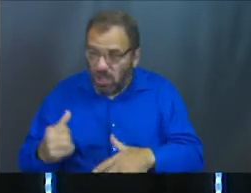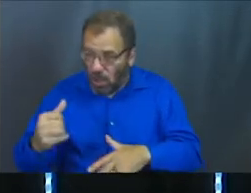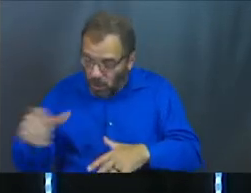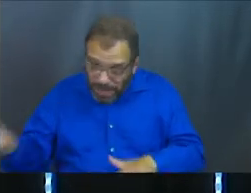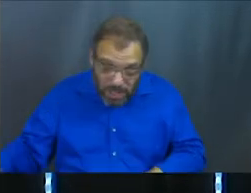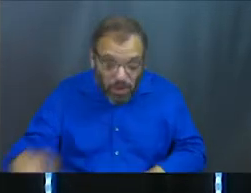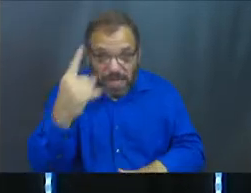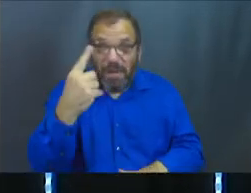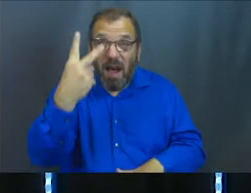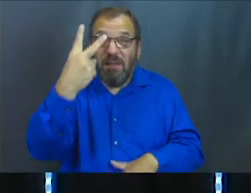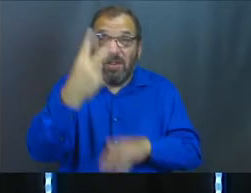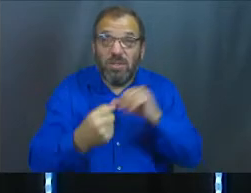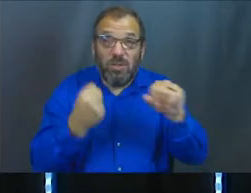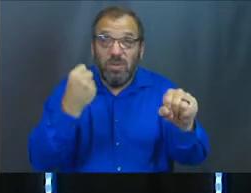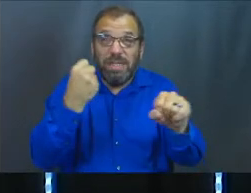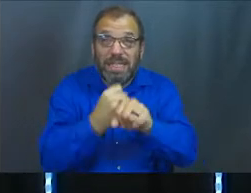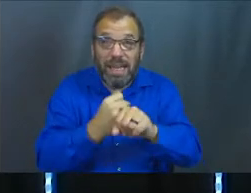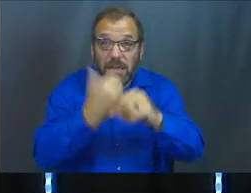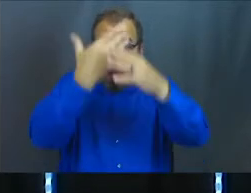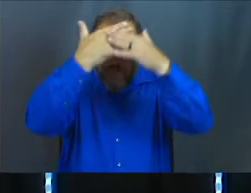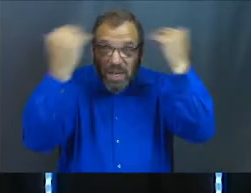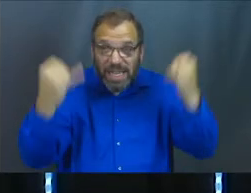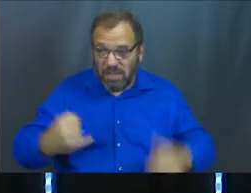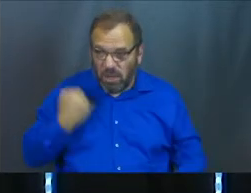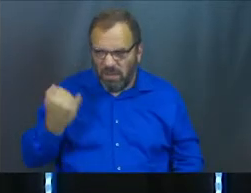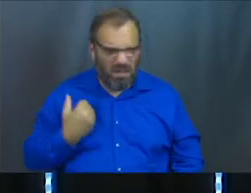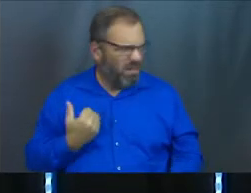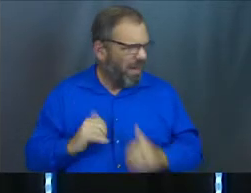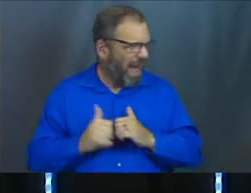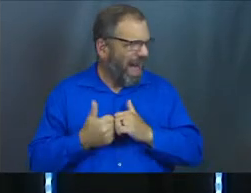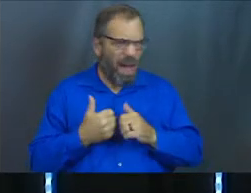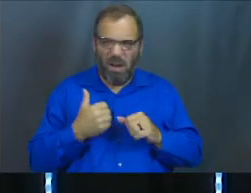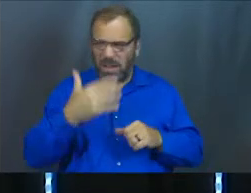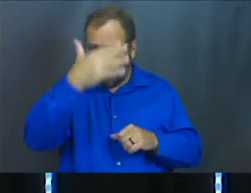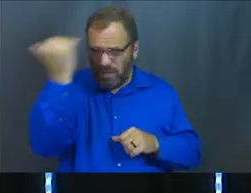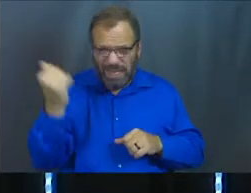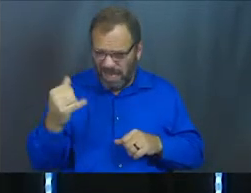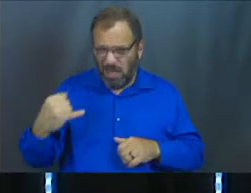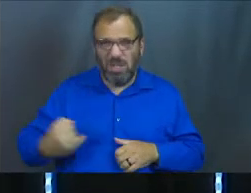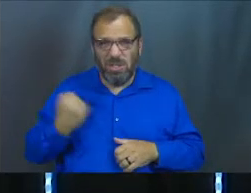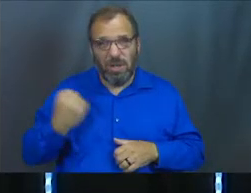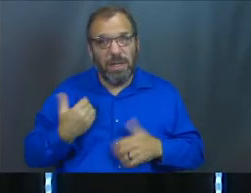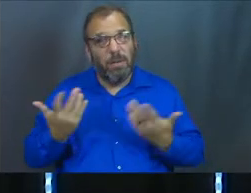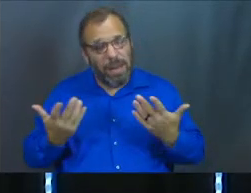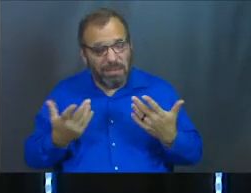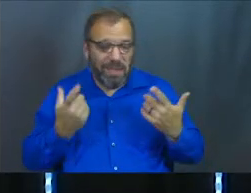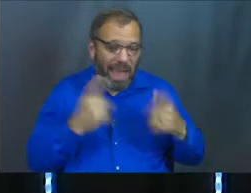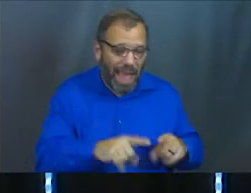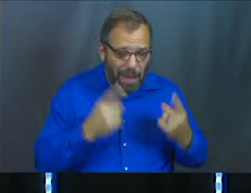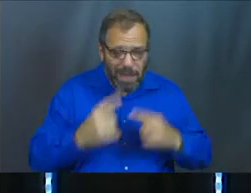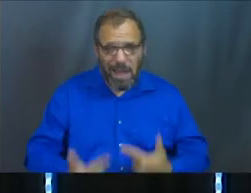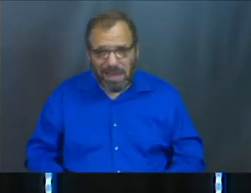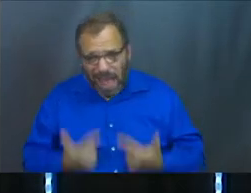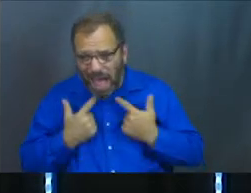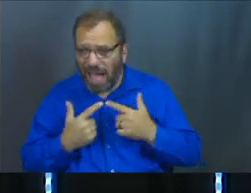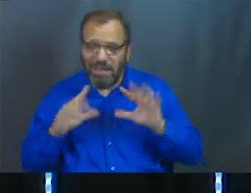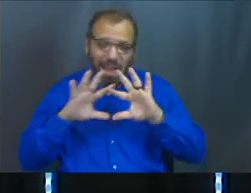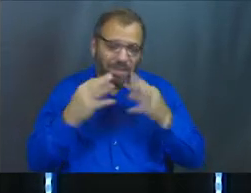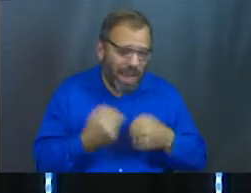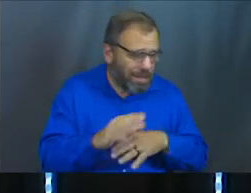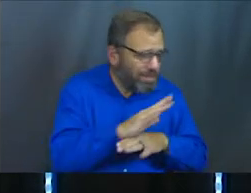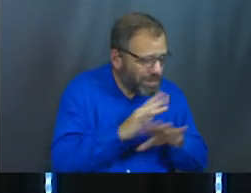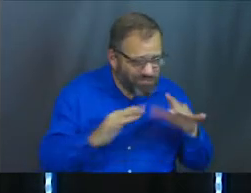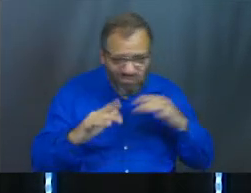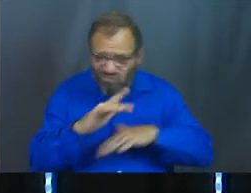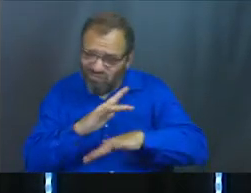for two years and totally forgets Joseph. How could you possibly do that? Well, things happened, and the family got